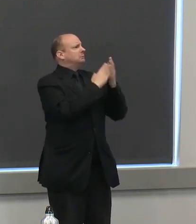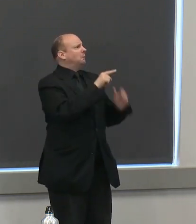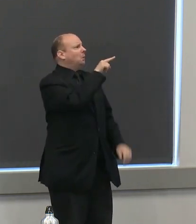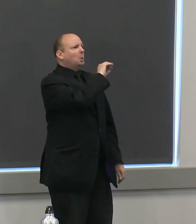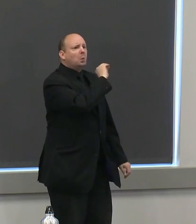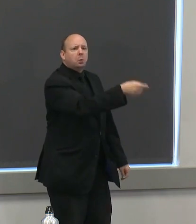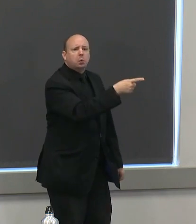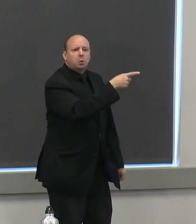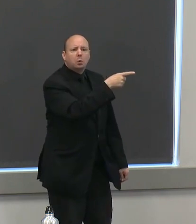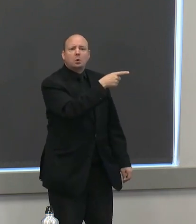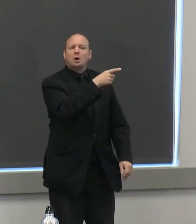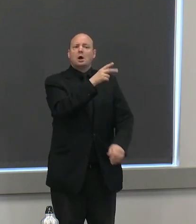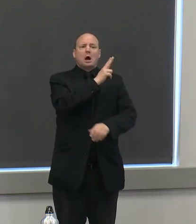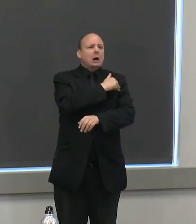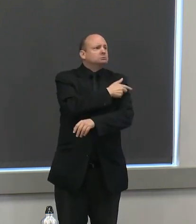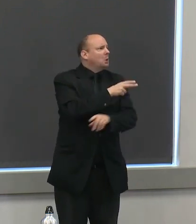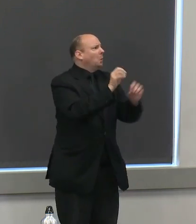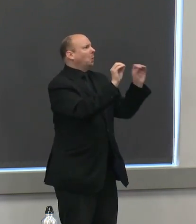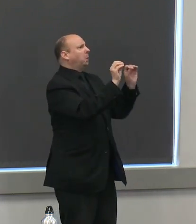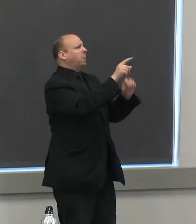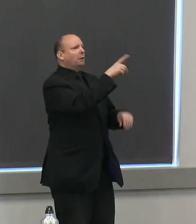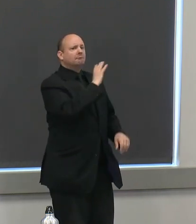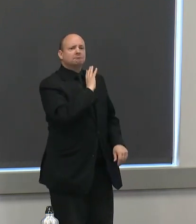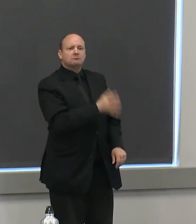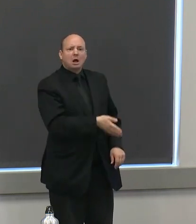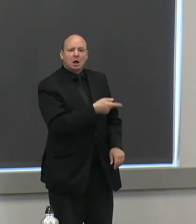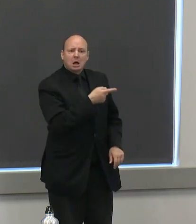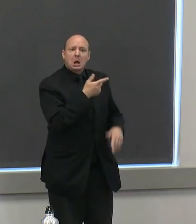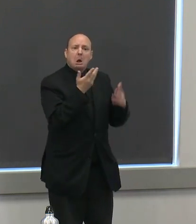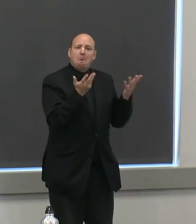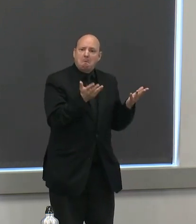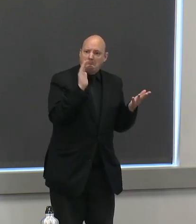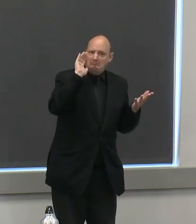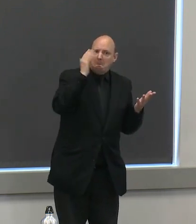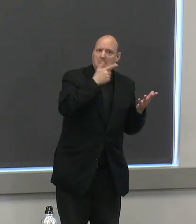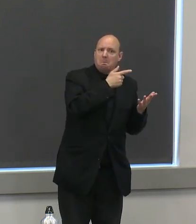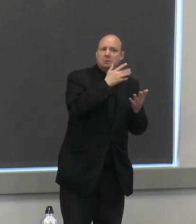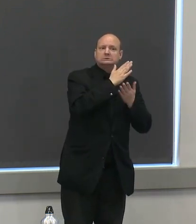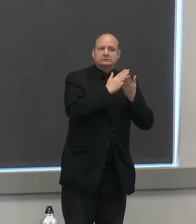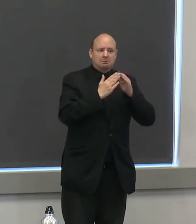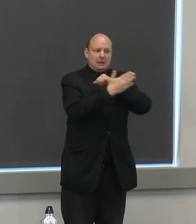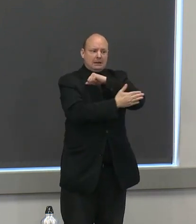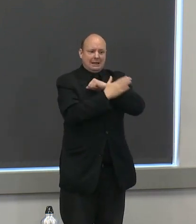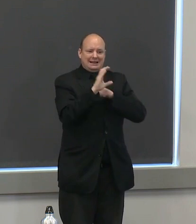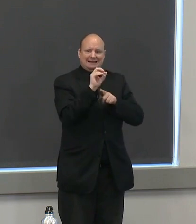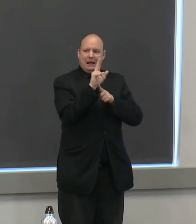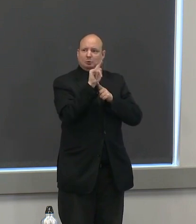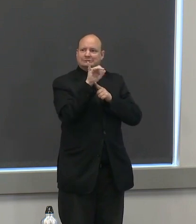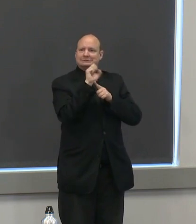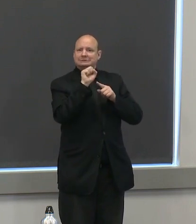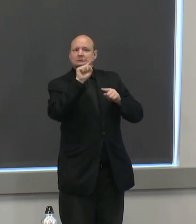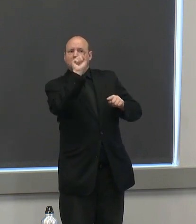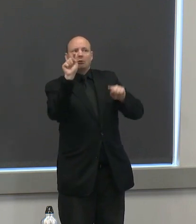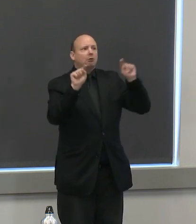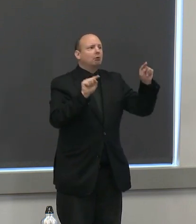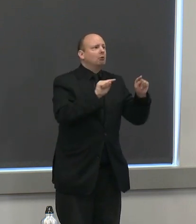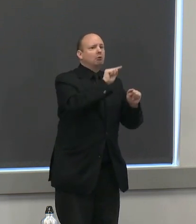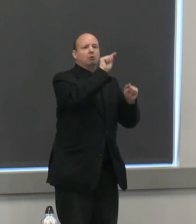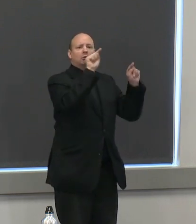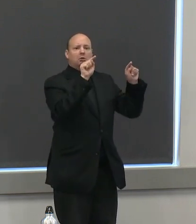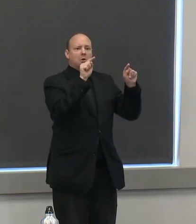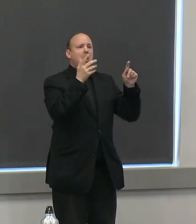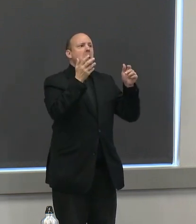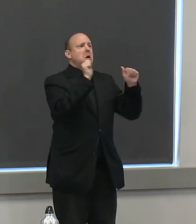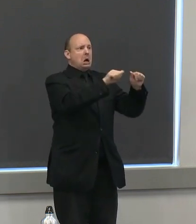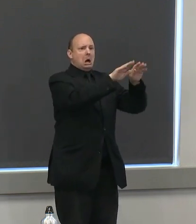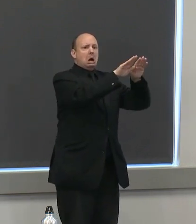hospitalizations it is my hope that some counties or regions could have the ability to begin